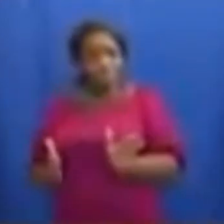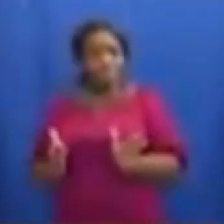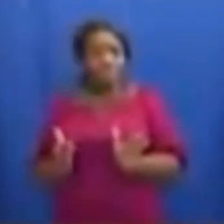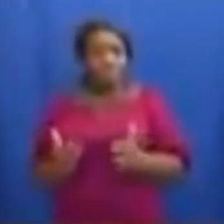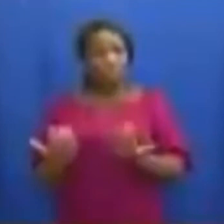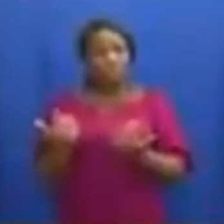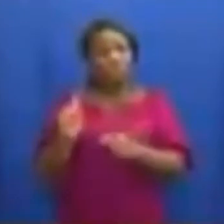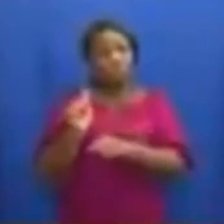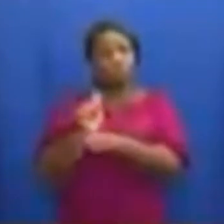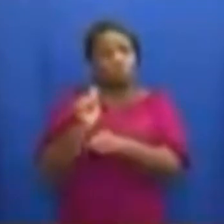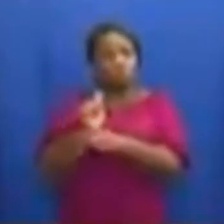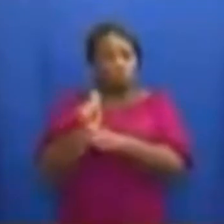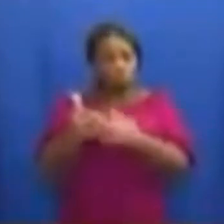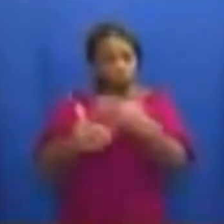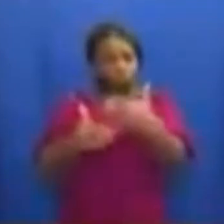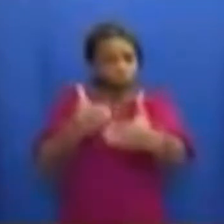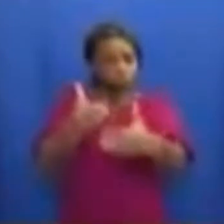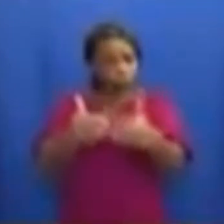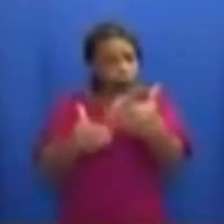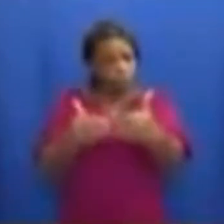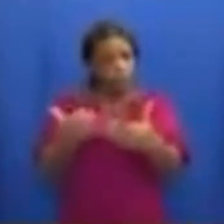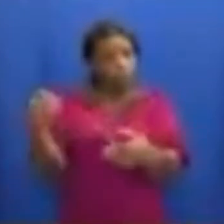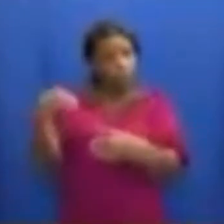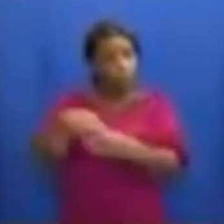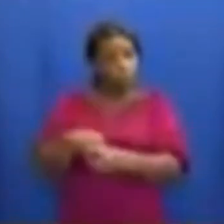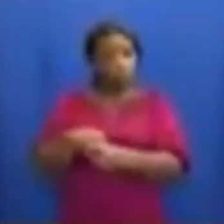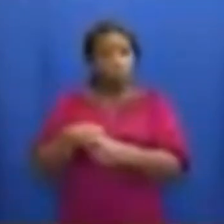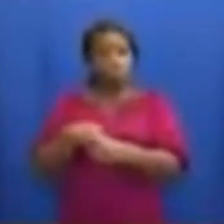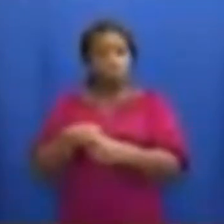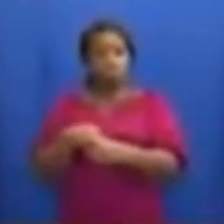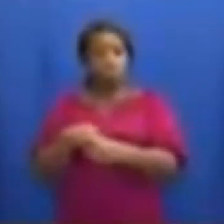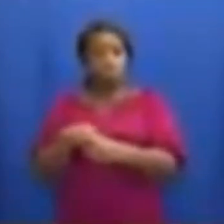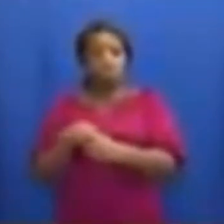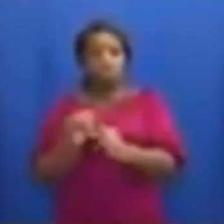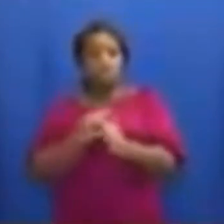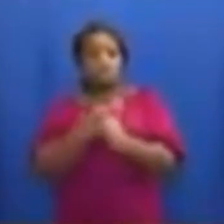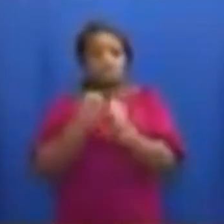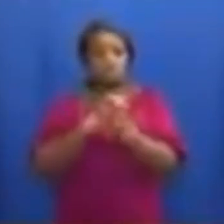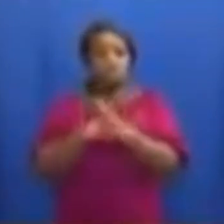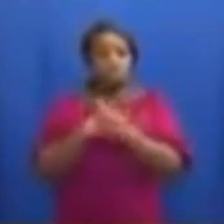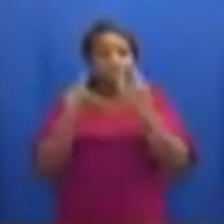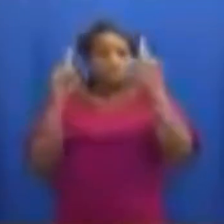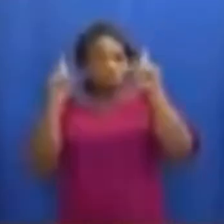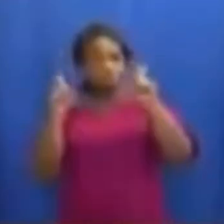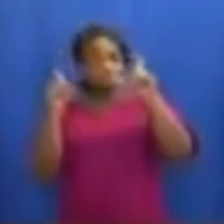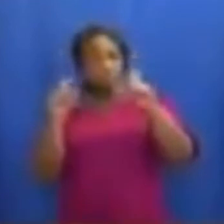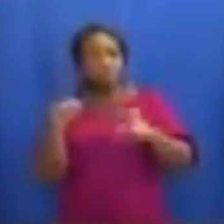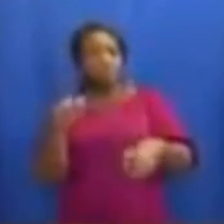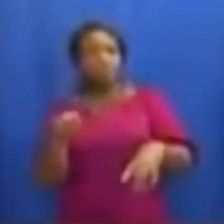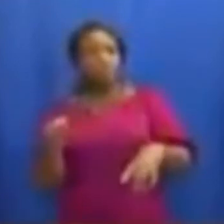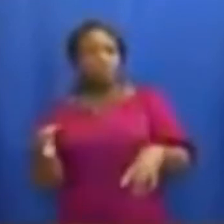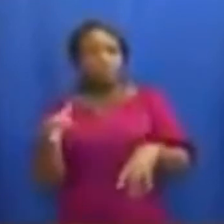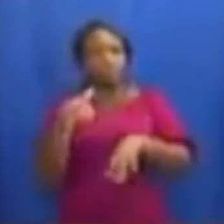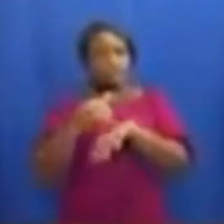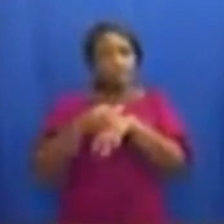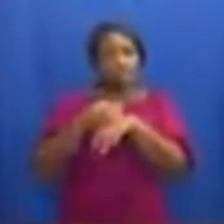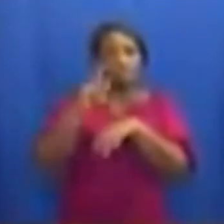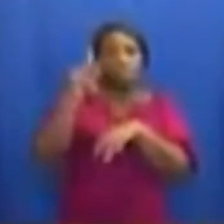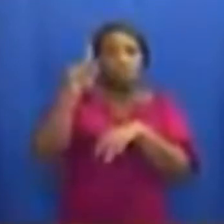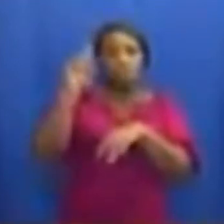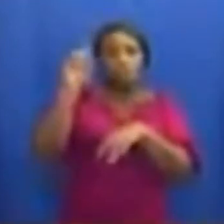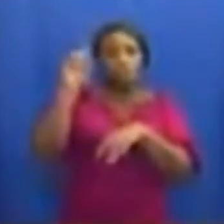exercises underway, including the installation of COVID-19 testing facilities at Kutukwa International